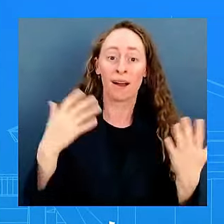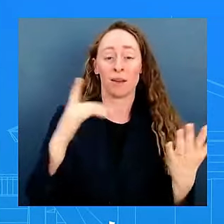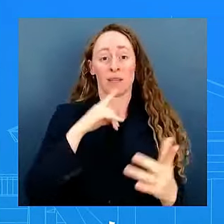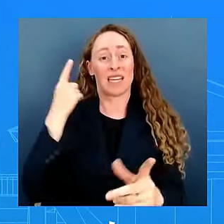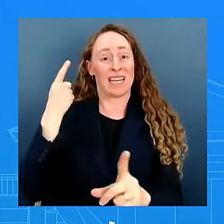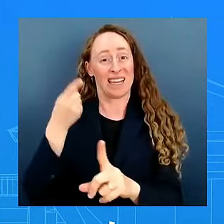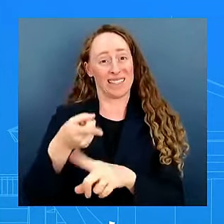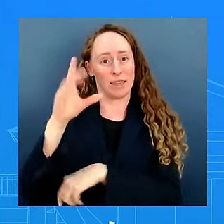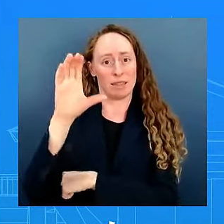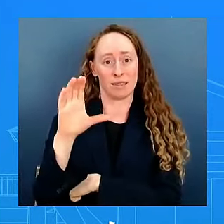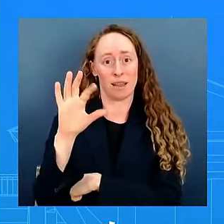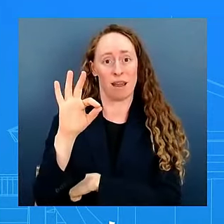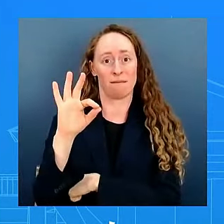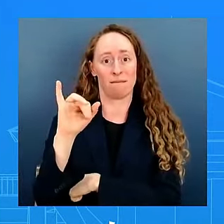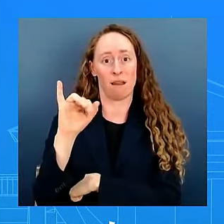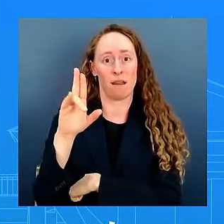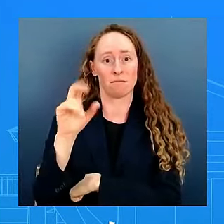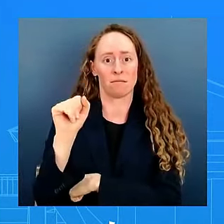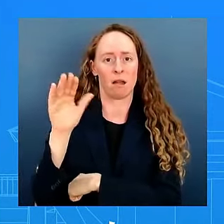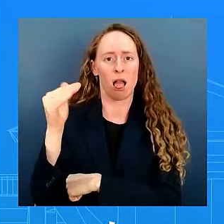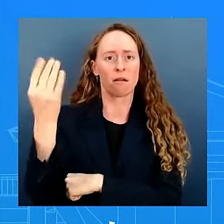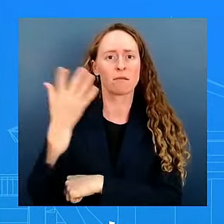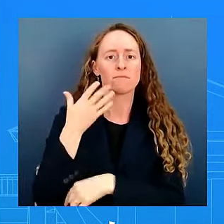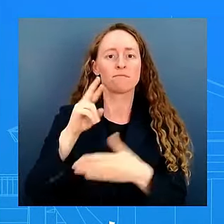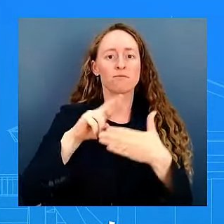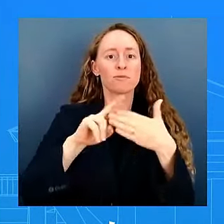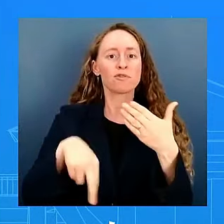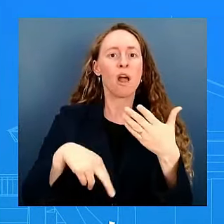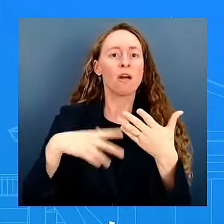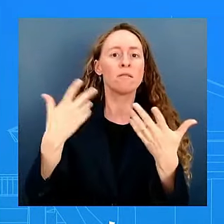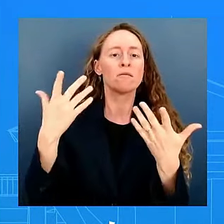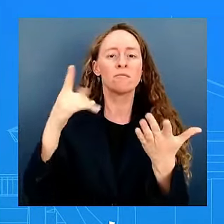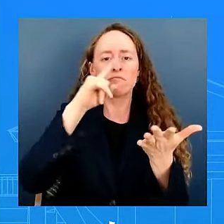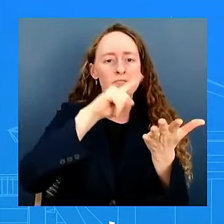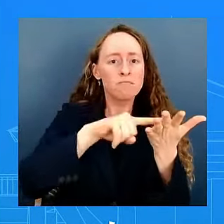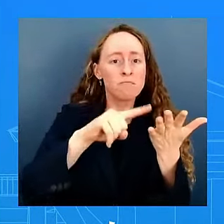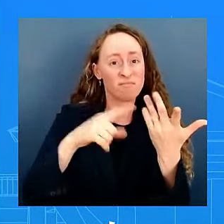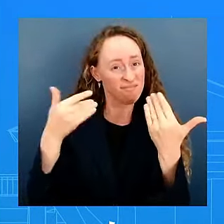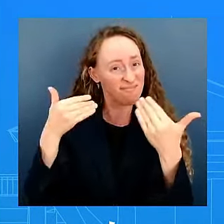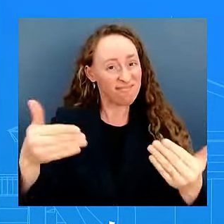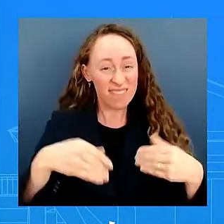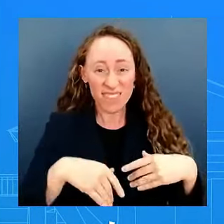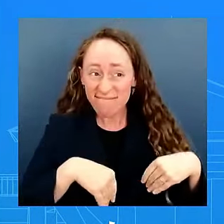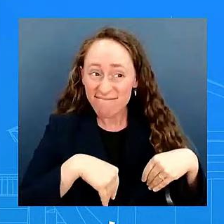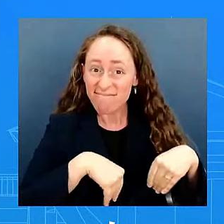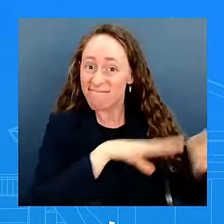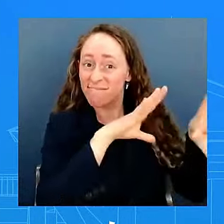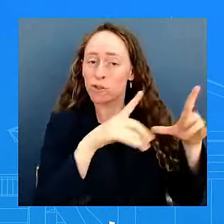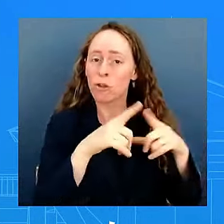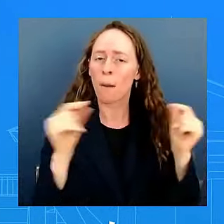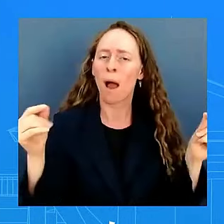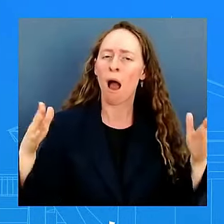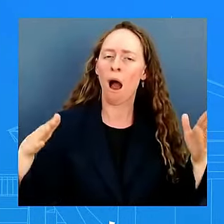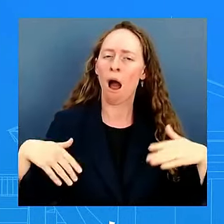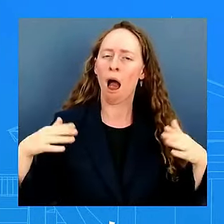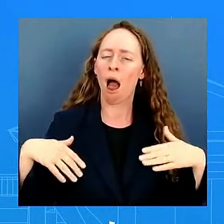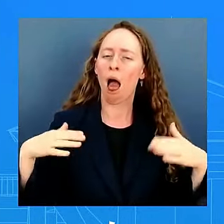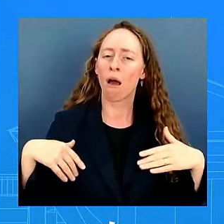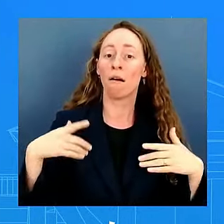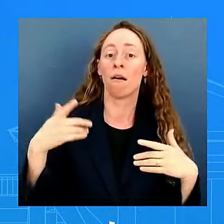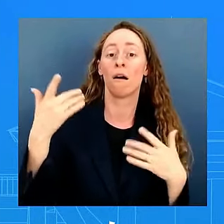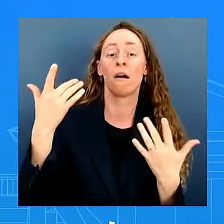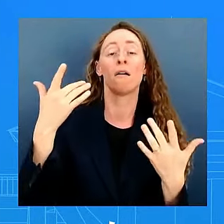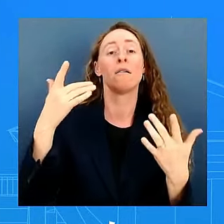syphius has to make a recommendation has to be transmitted to the president the president then makes a decision that has not occurred that has not happened syphius is independent